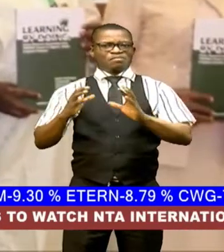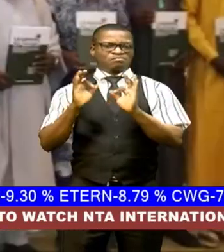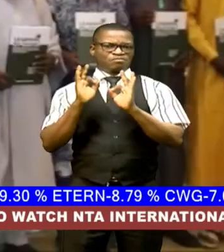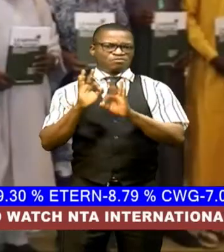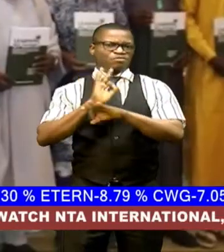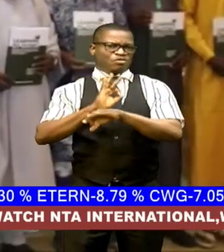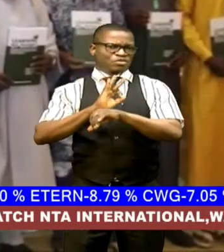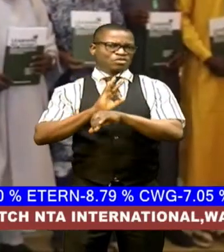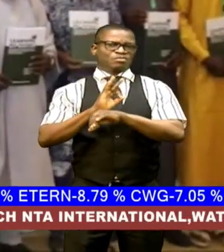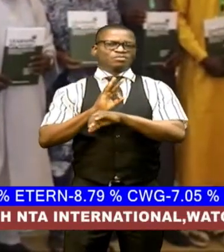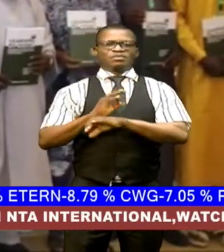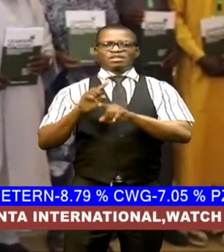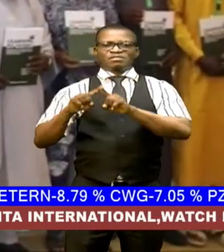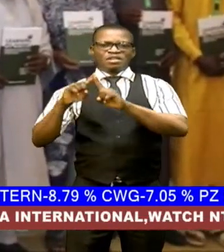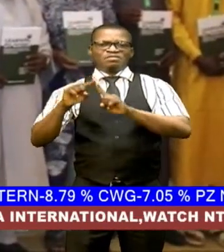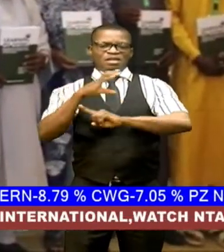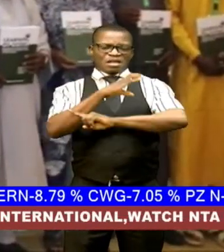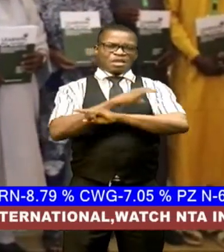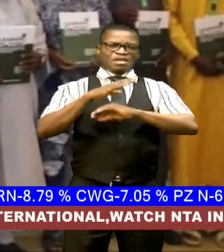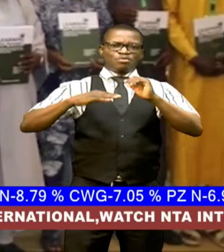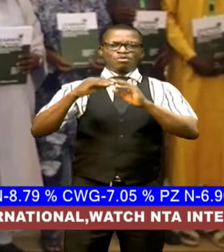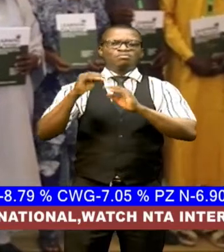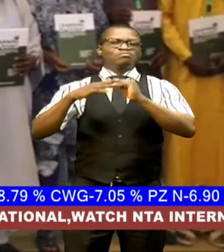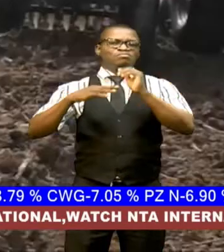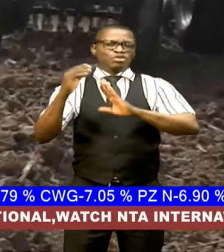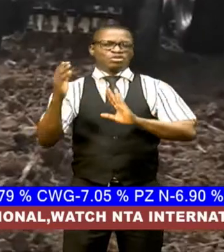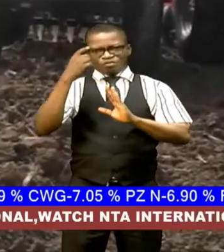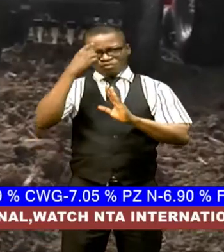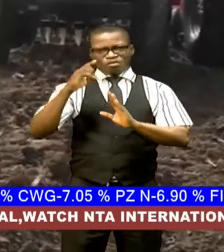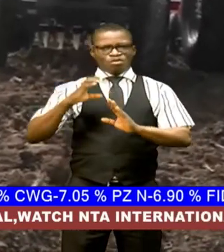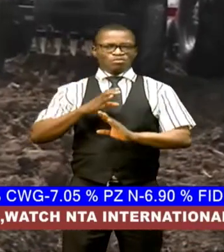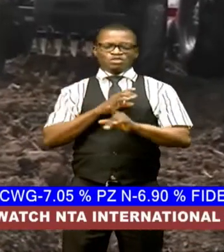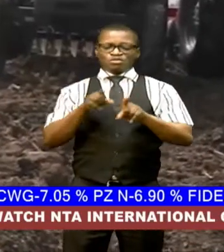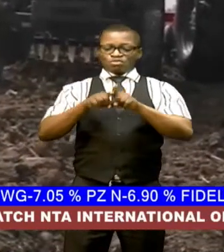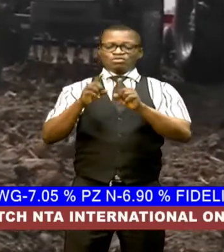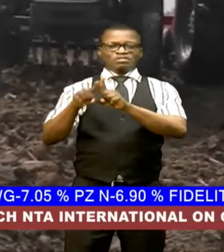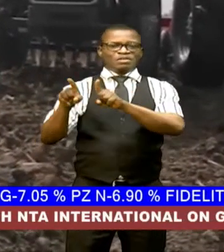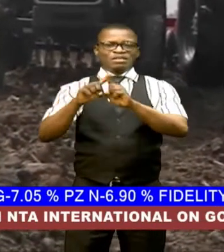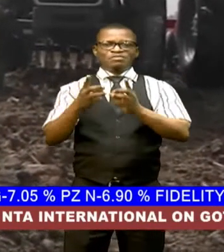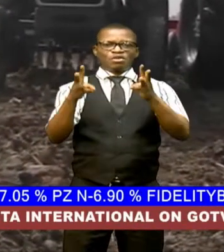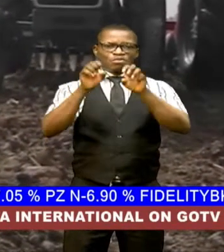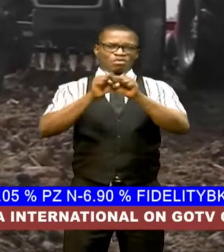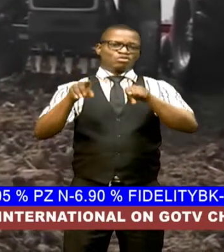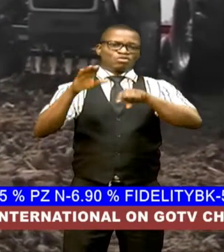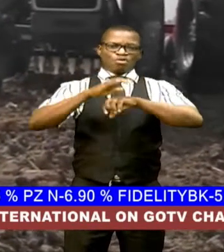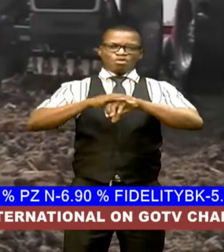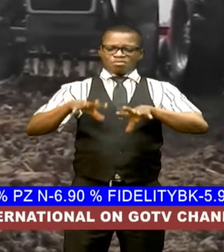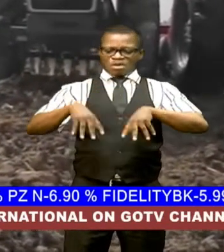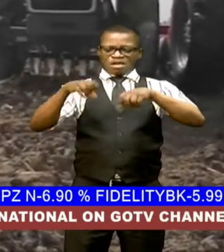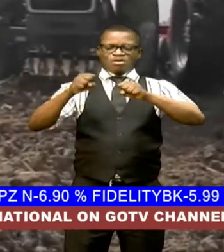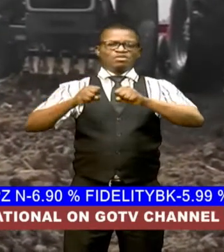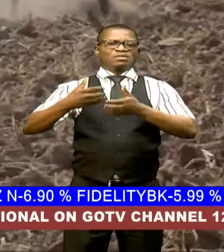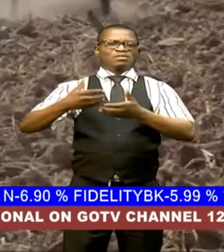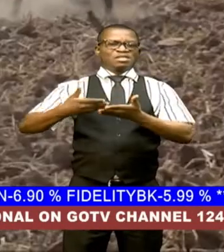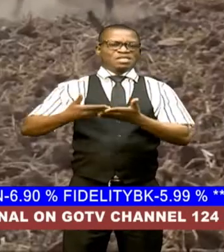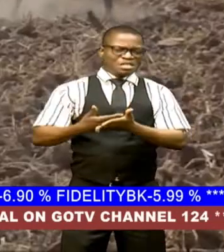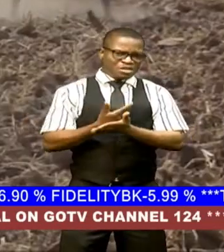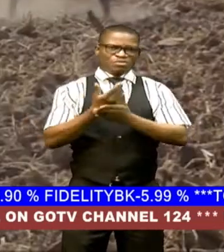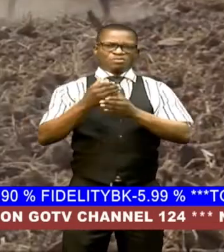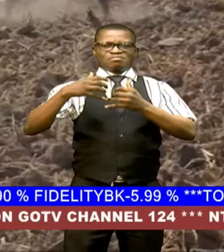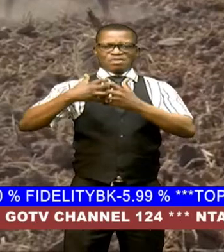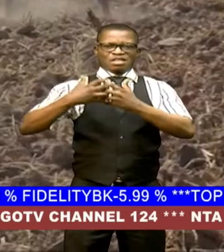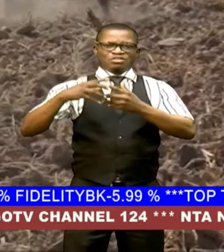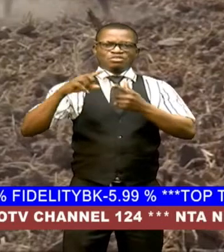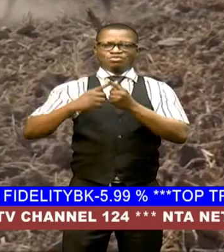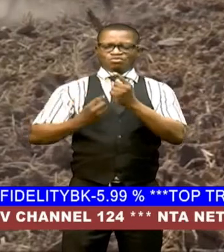capacity building for water steering committees similar workshops were held on adapting modern irrigation technology to boost food